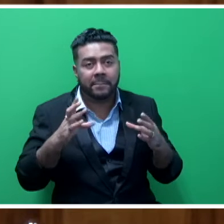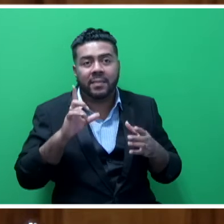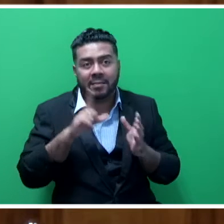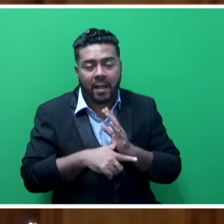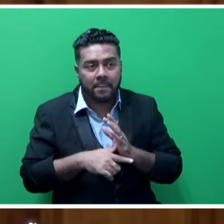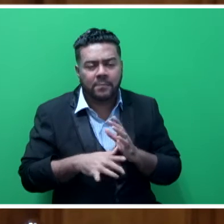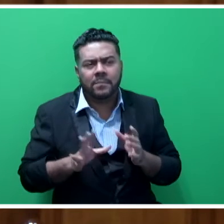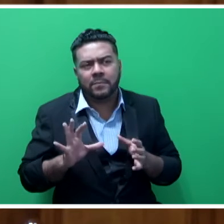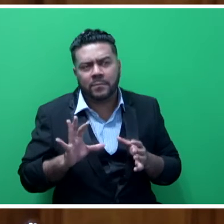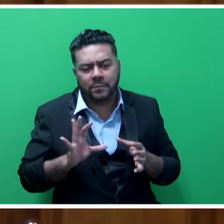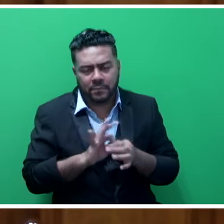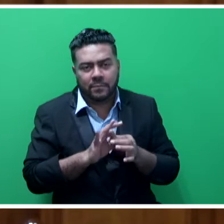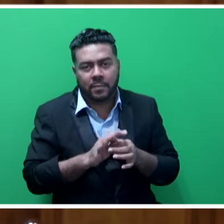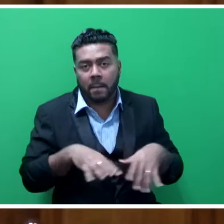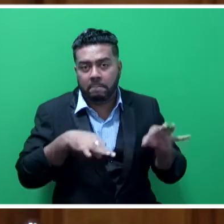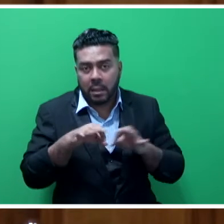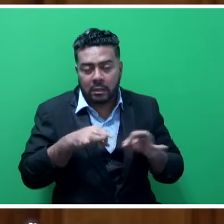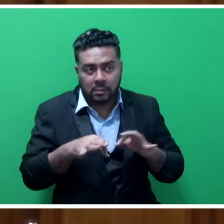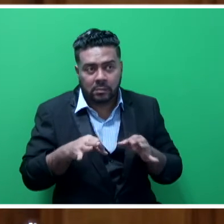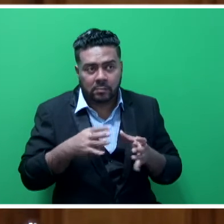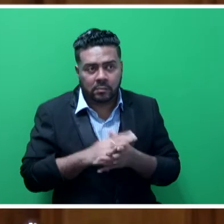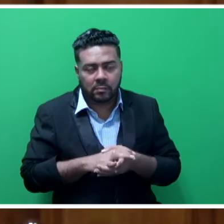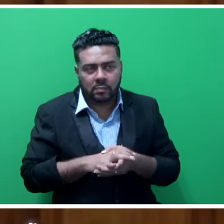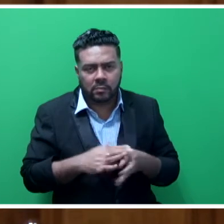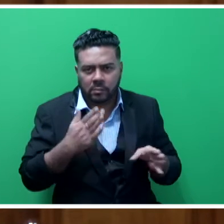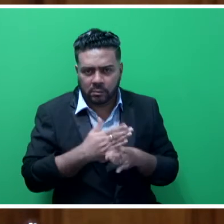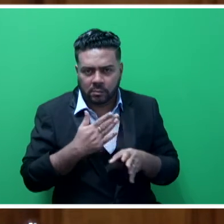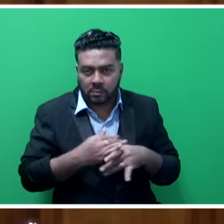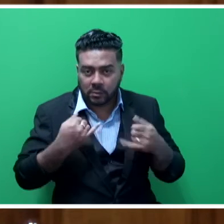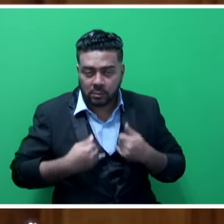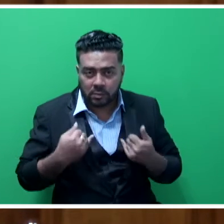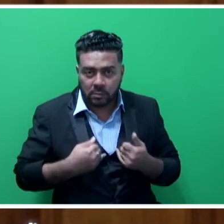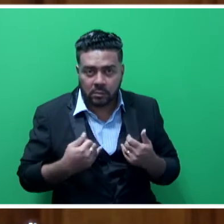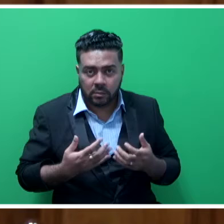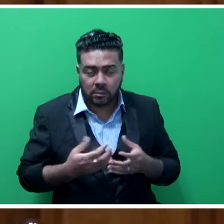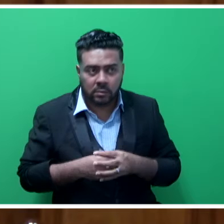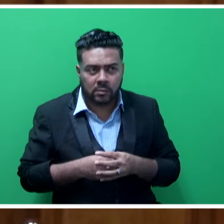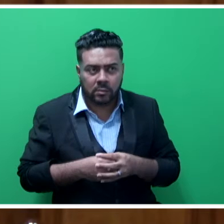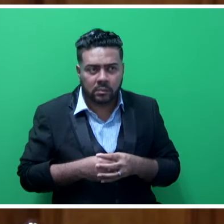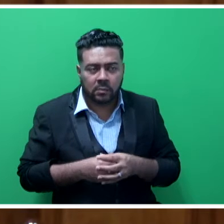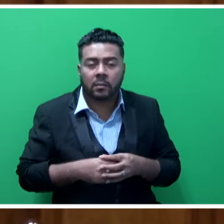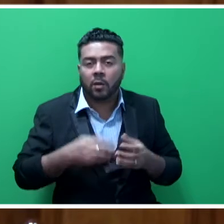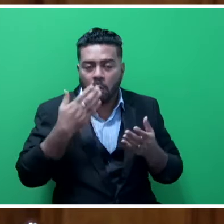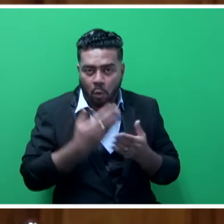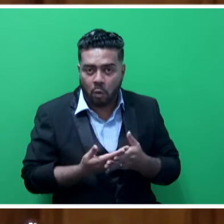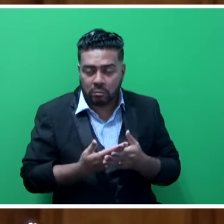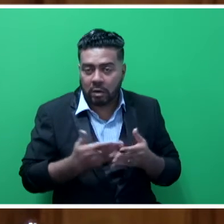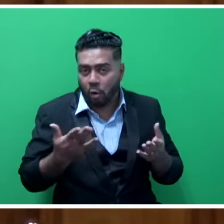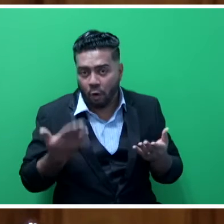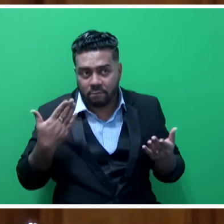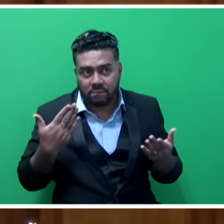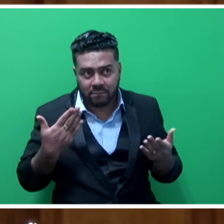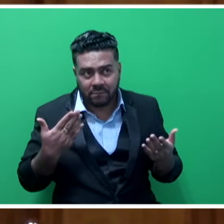aspects of the contracts, planning and executing, the work's implementation of work discipline, on-site and off-site,